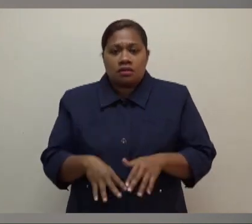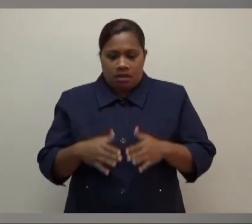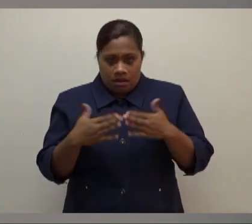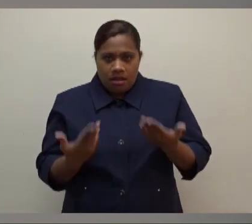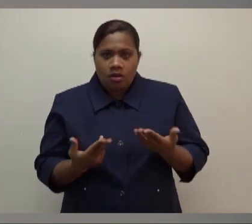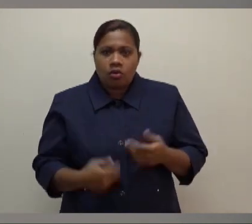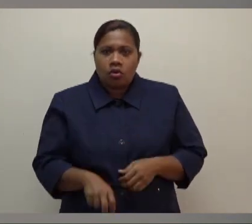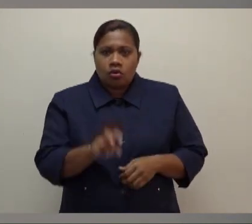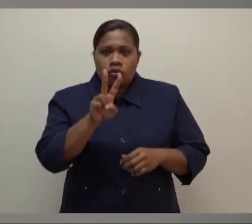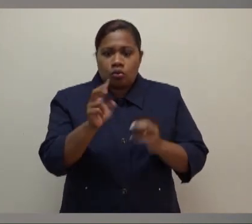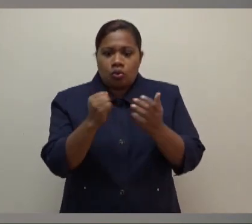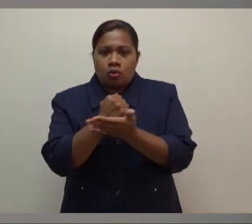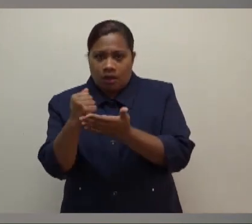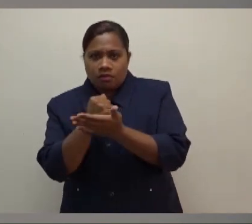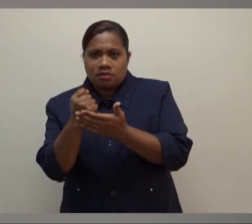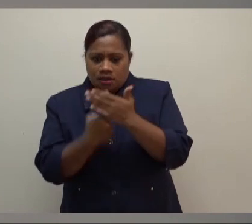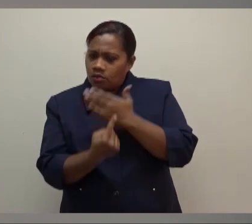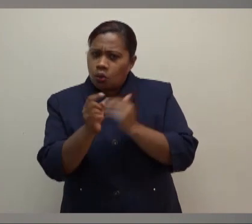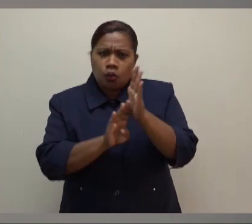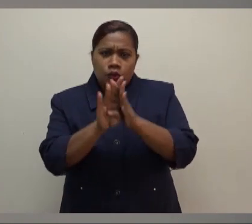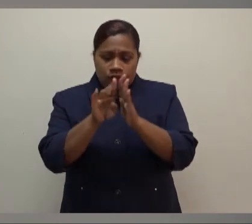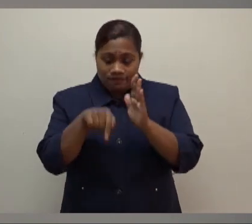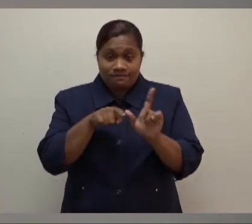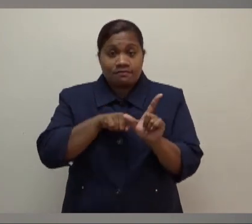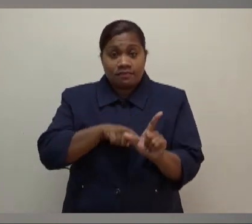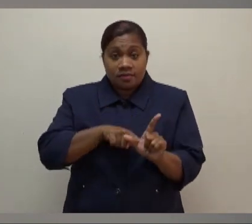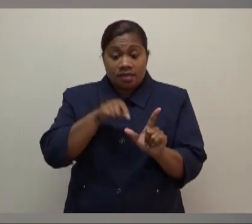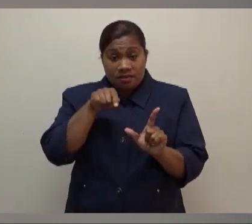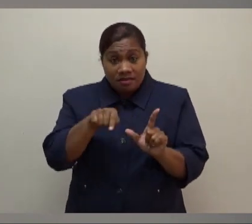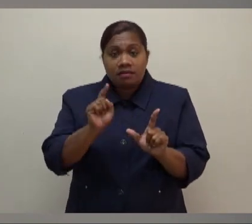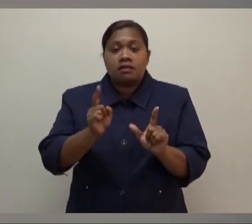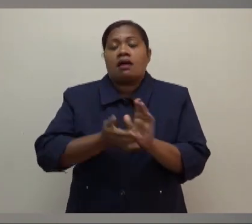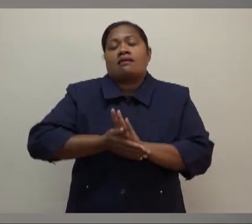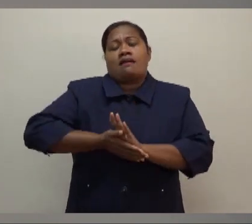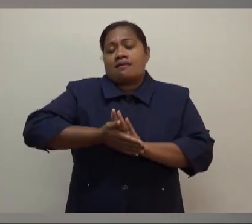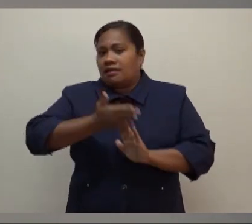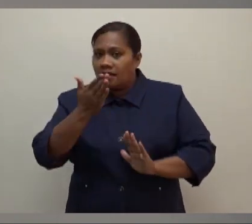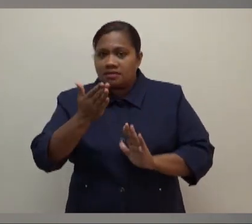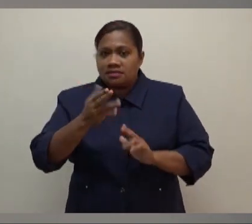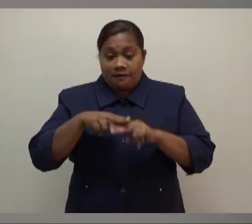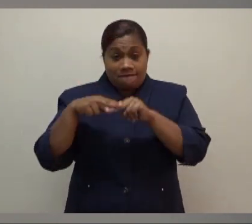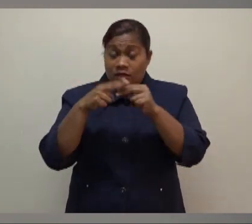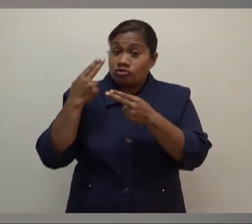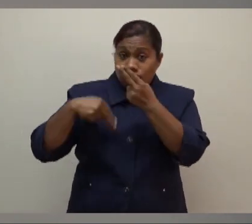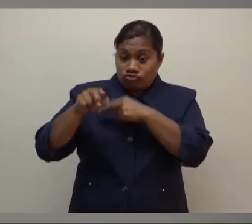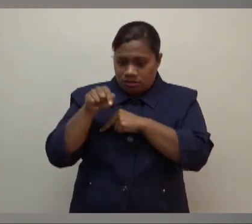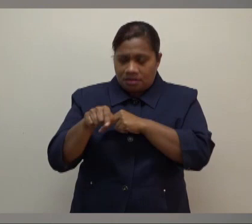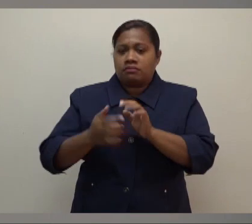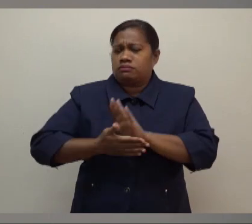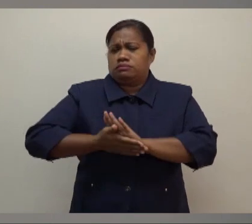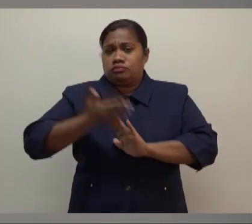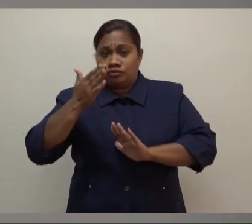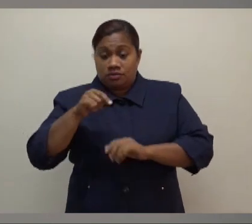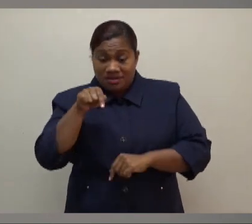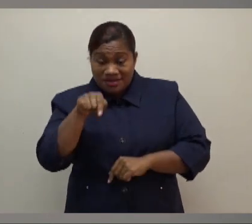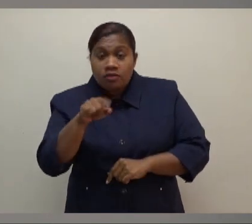projected for this year. This may be the highest ever growth experience in Fiji's history. This turnaround was only